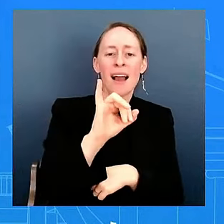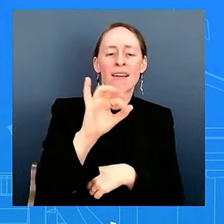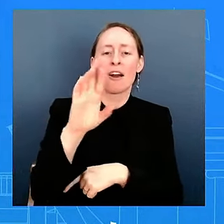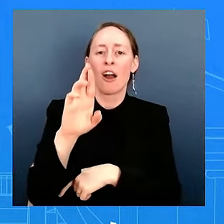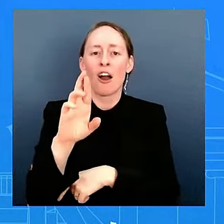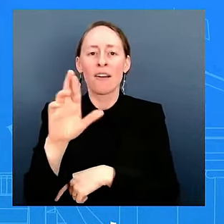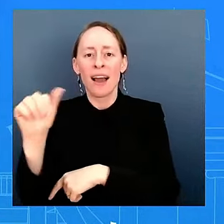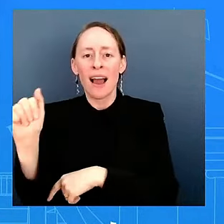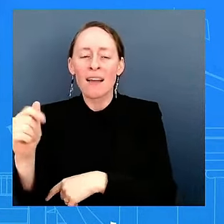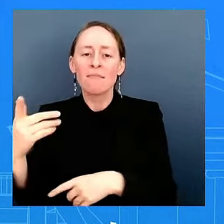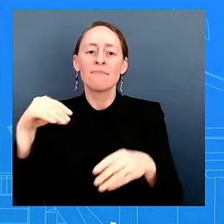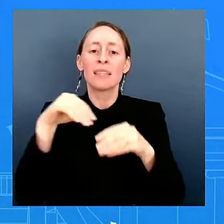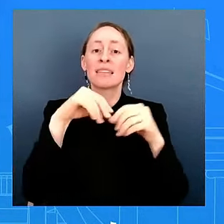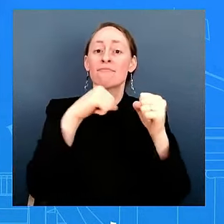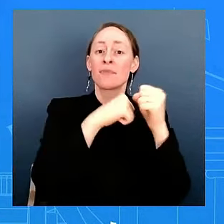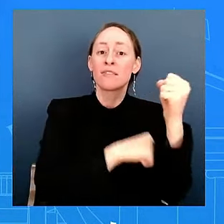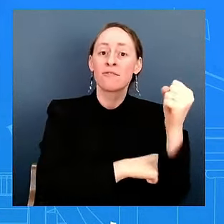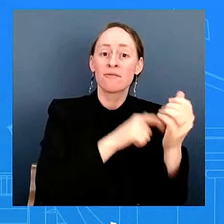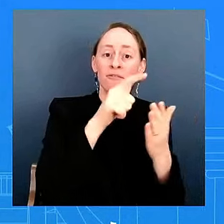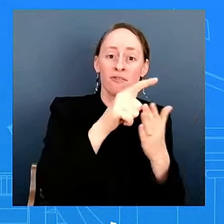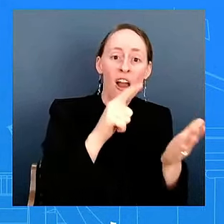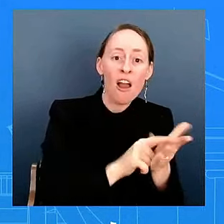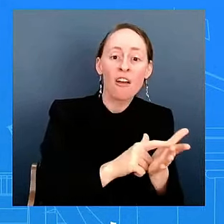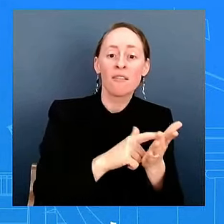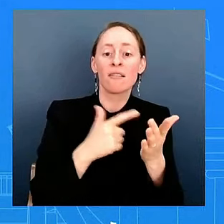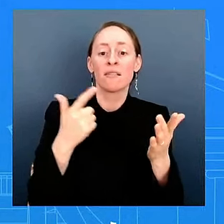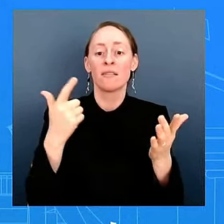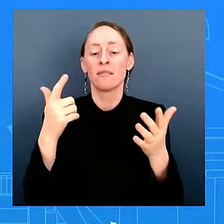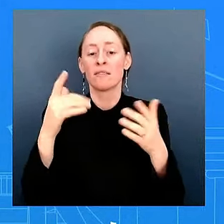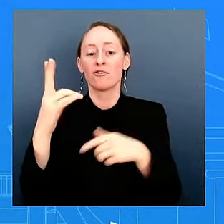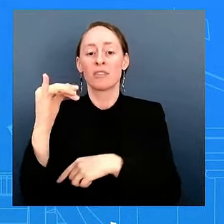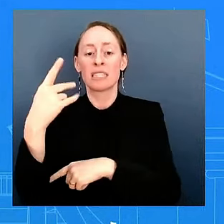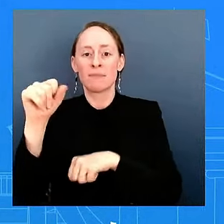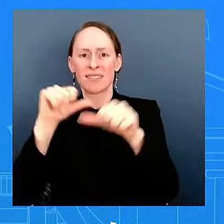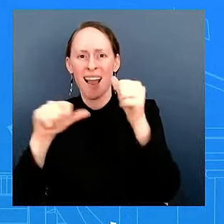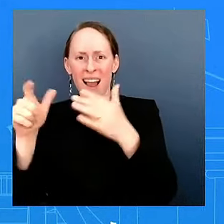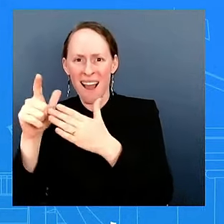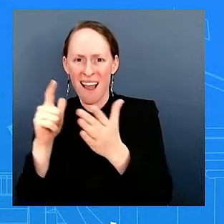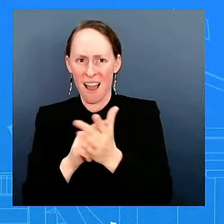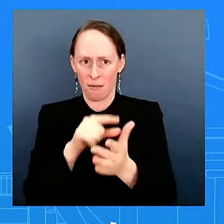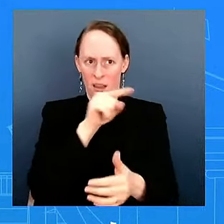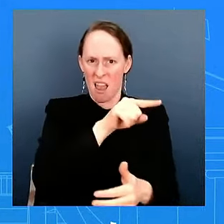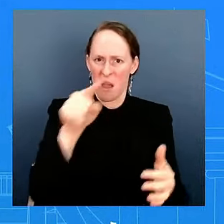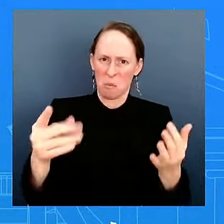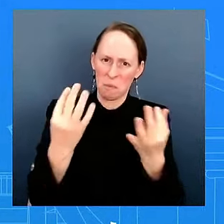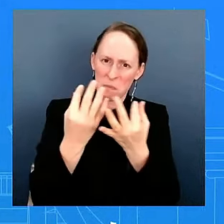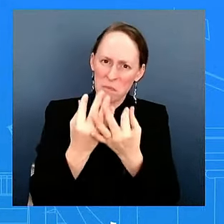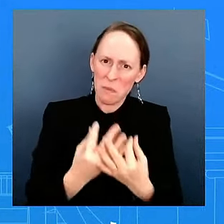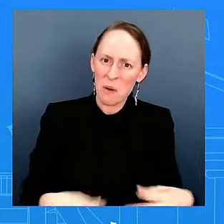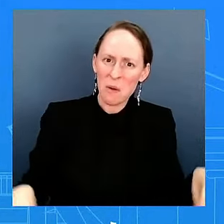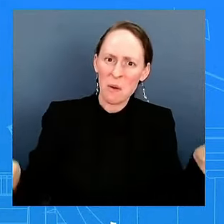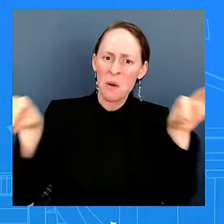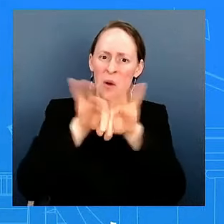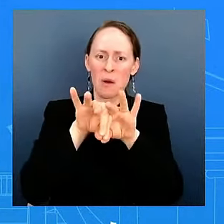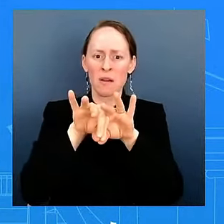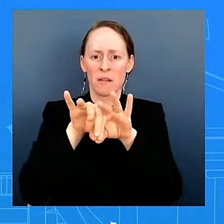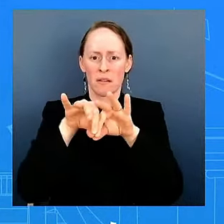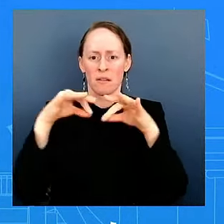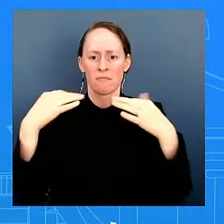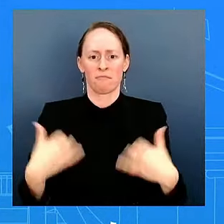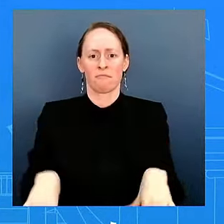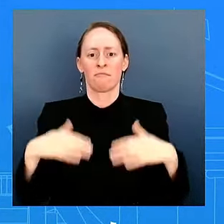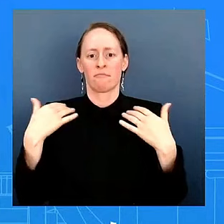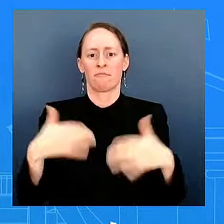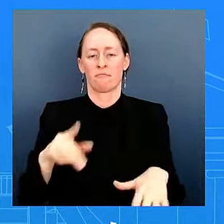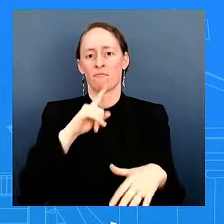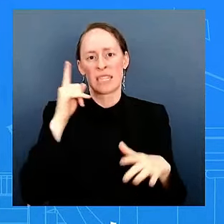Plan. Those are important pieces of legislation that has allowed him to build an economy, rebuild an economy,